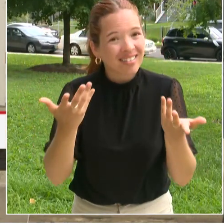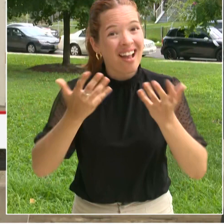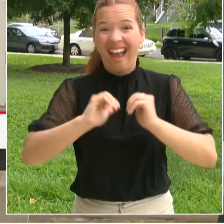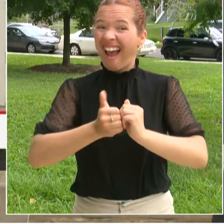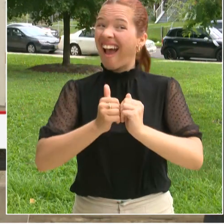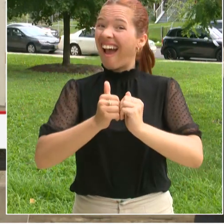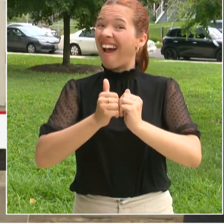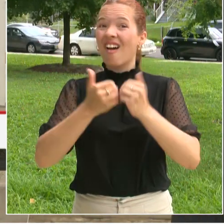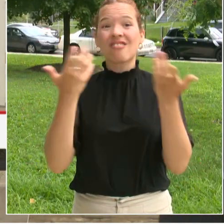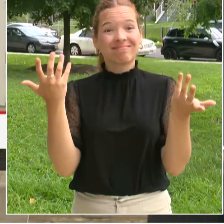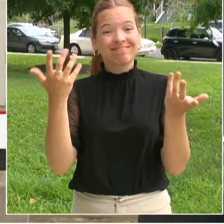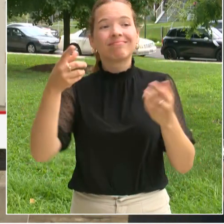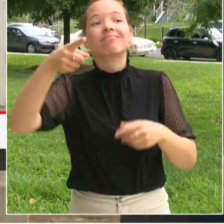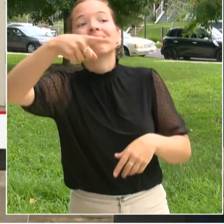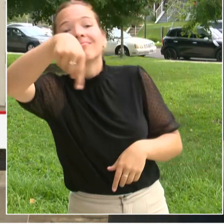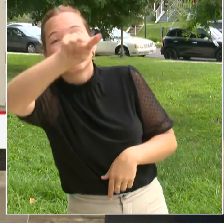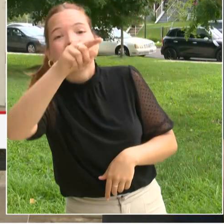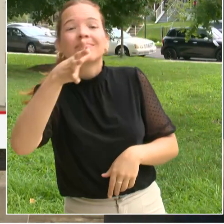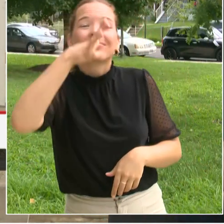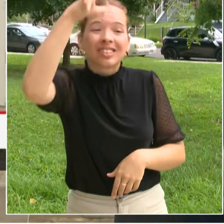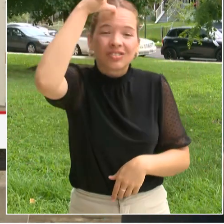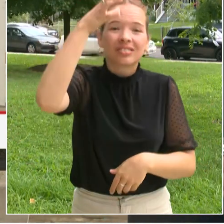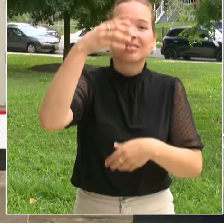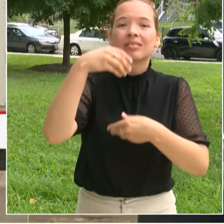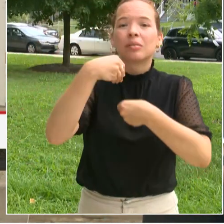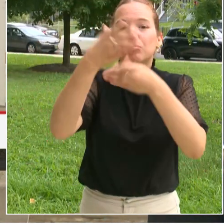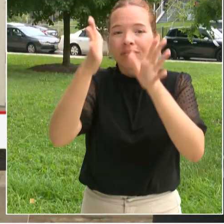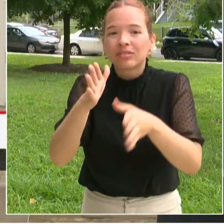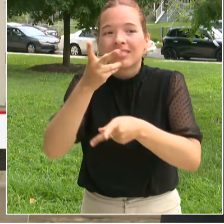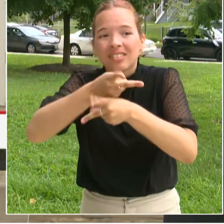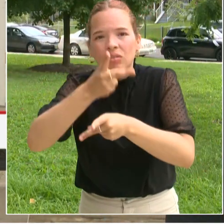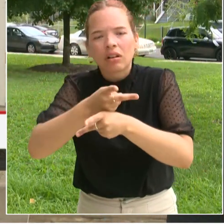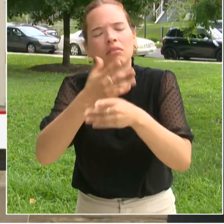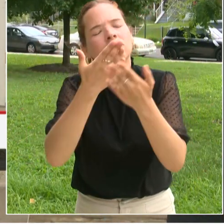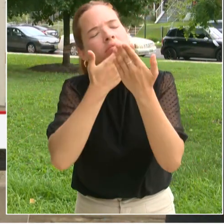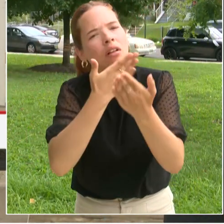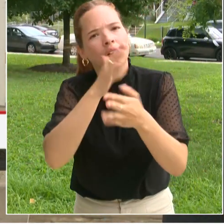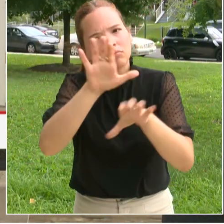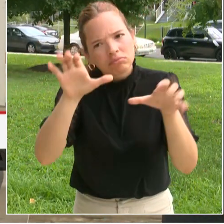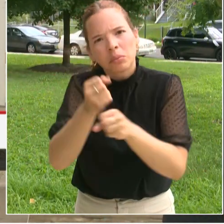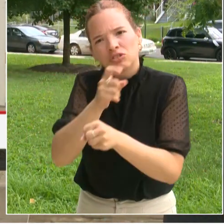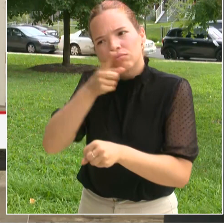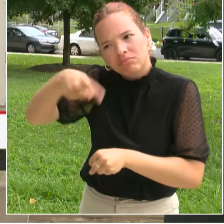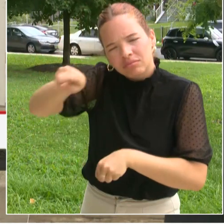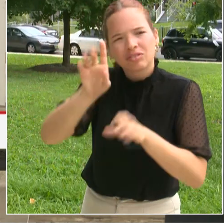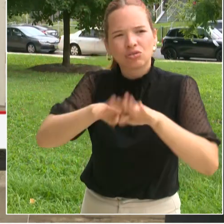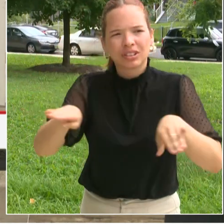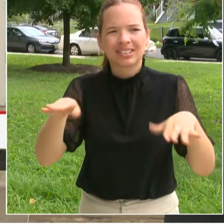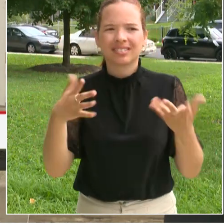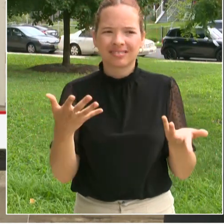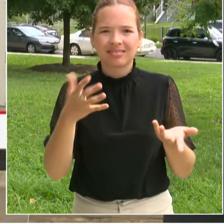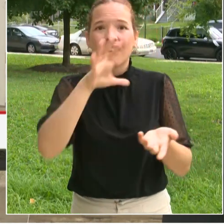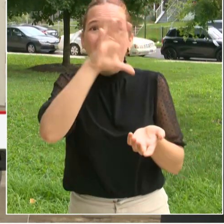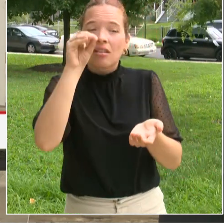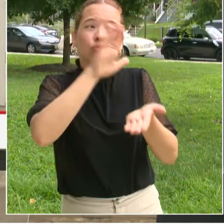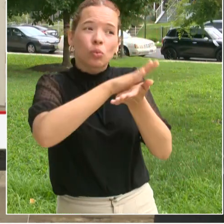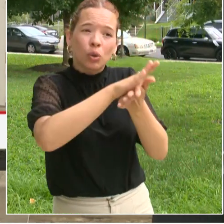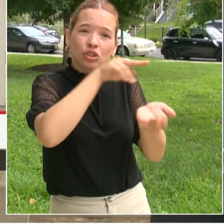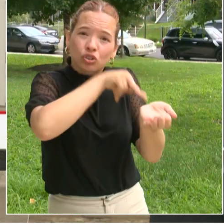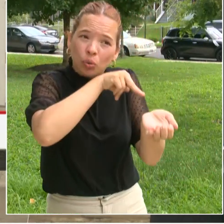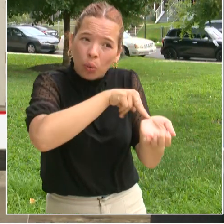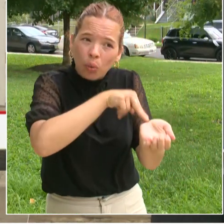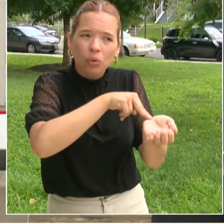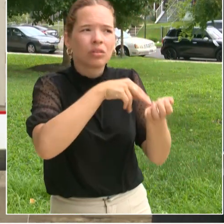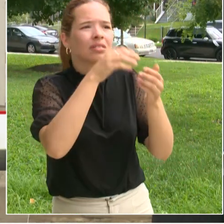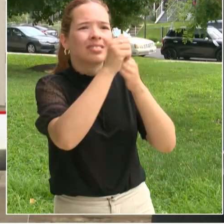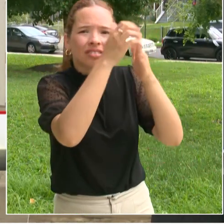your kids in to get immunized and to have their well child care. The work of school nurses and school leaders to reach out to families